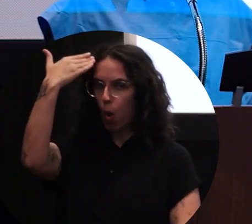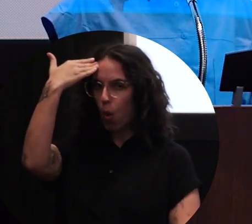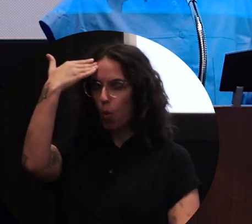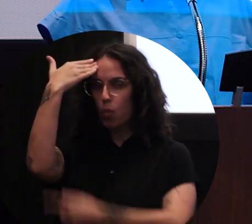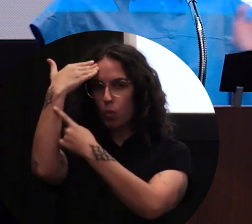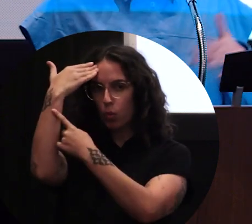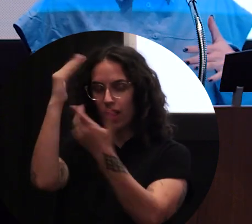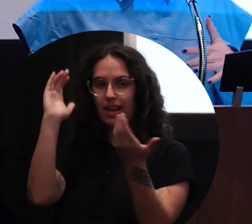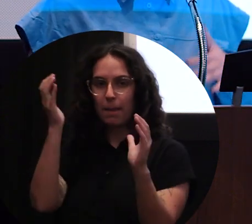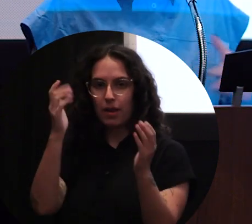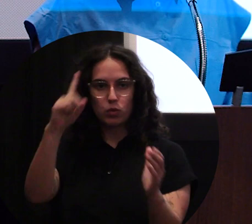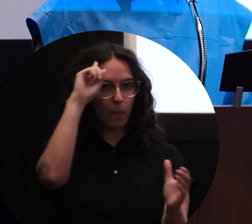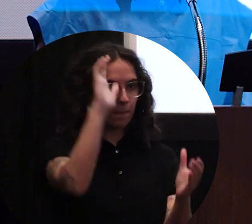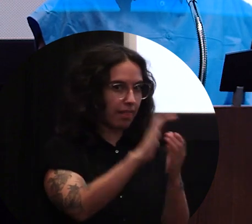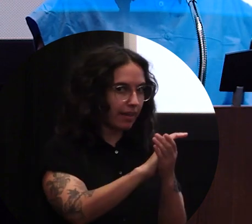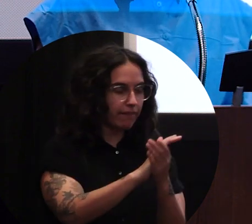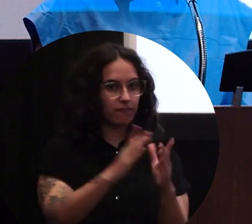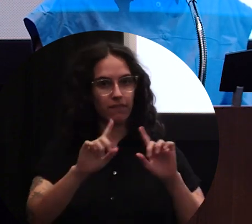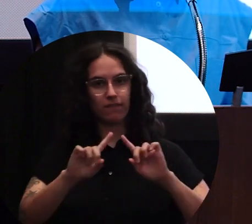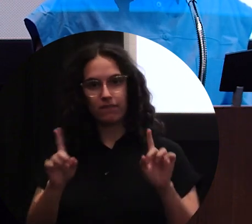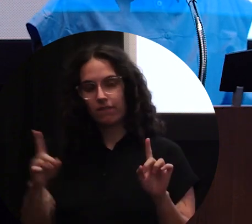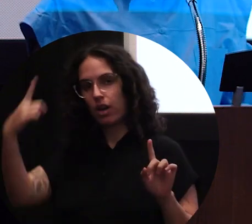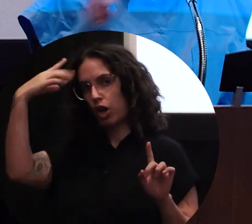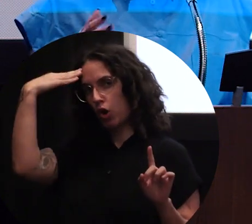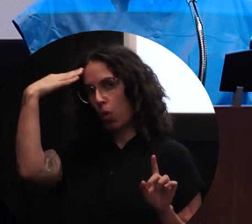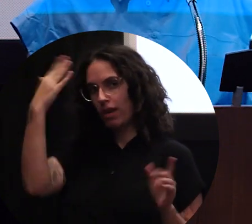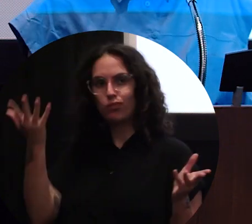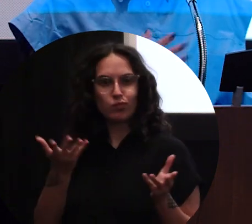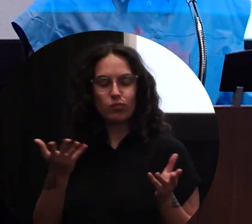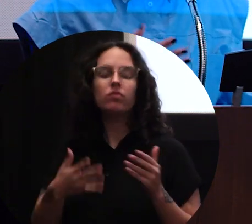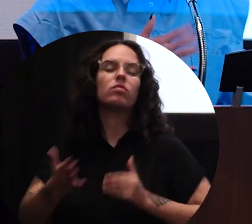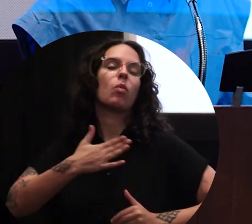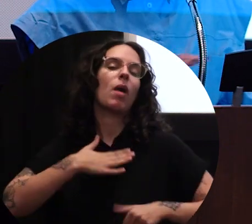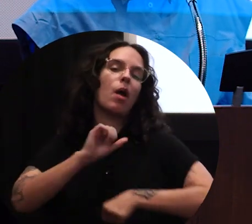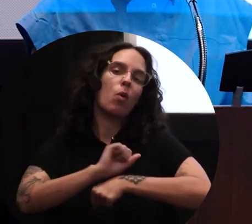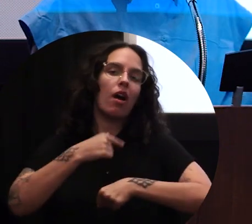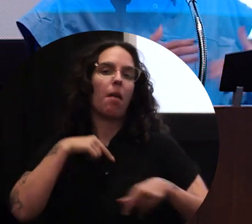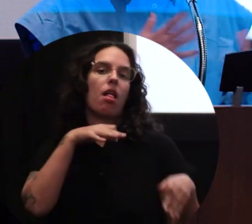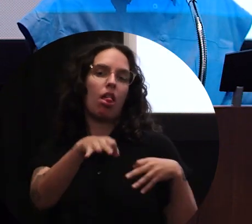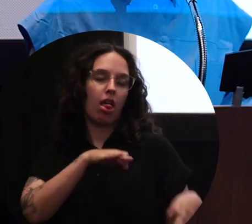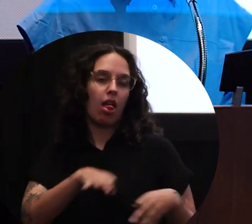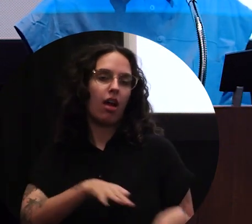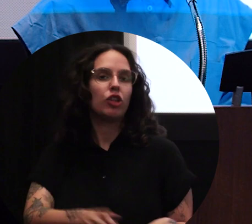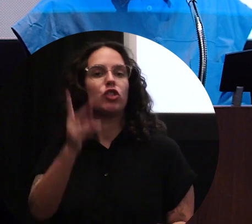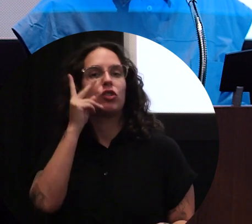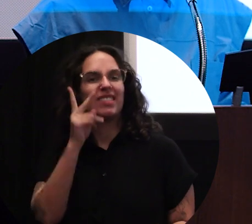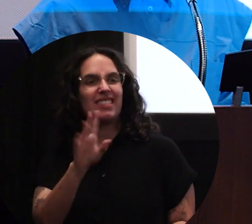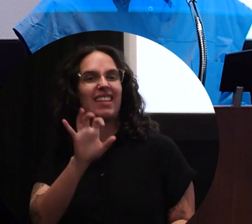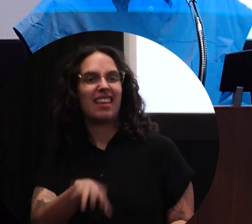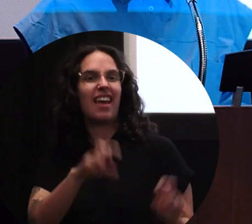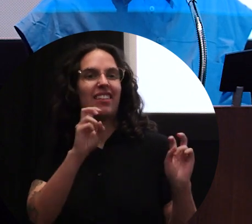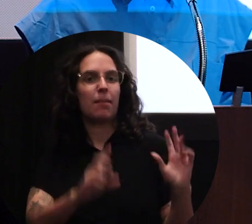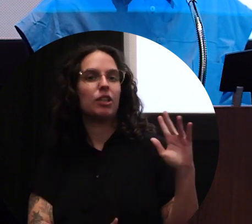difference between belief and knowing? And so as I talk about my work, some of these things will will be kind of showing up as I discuss.